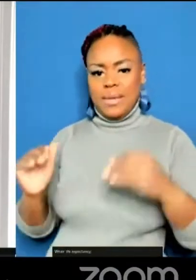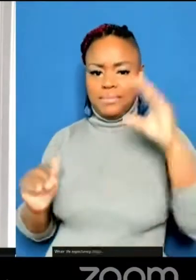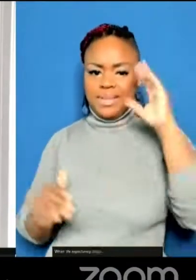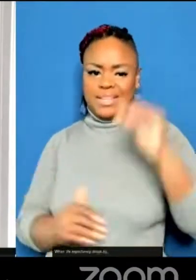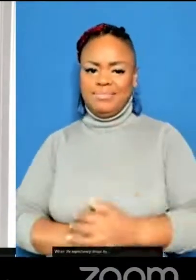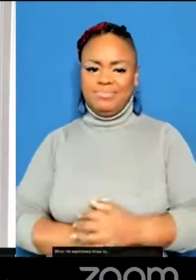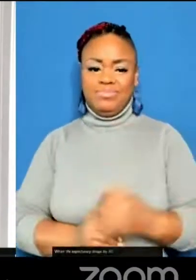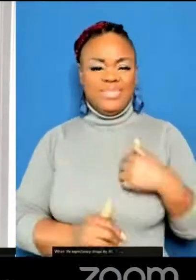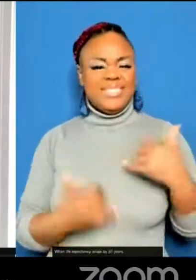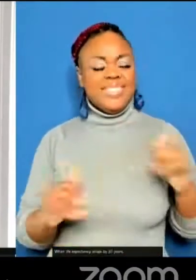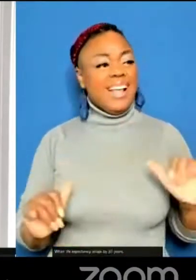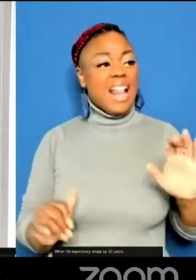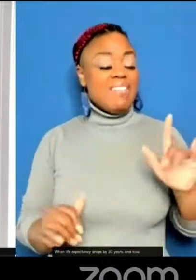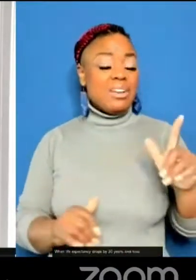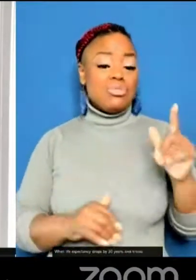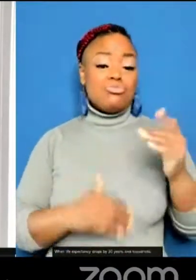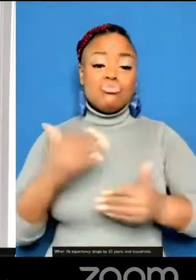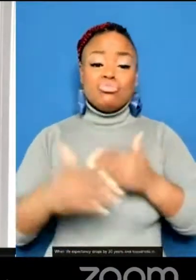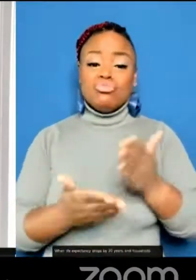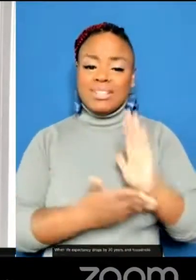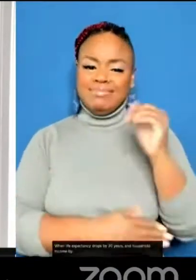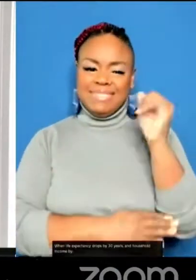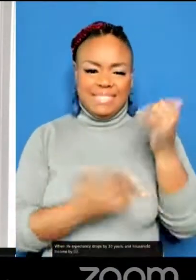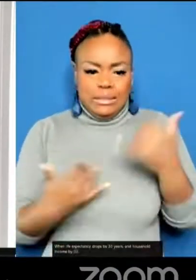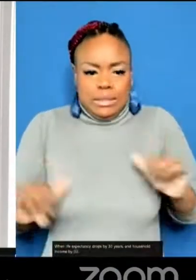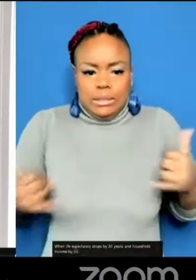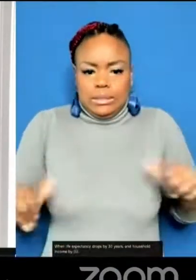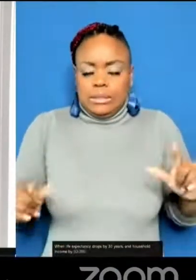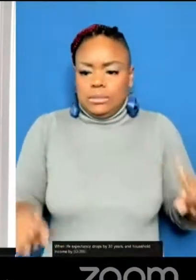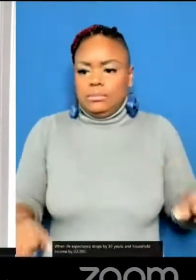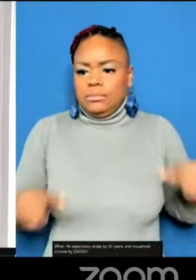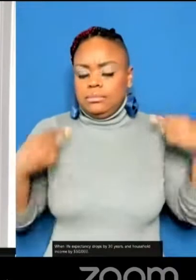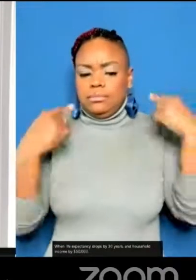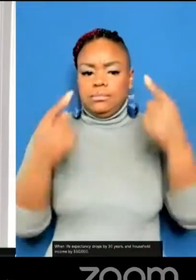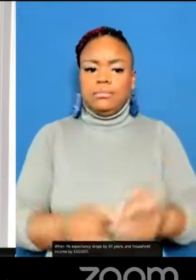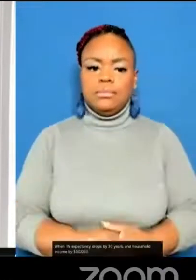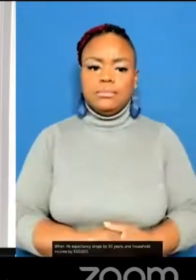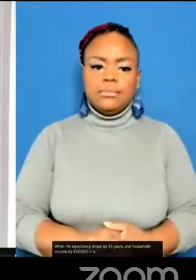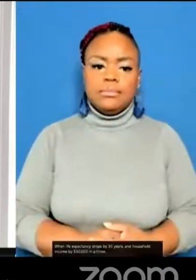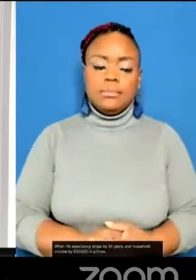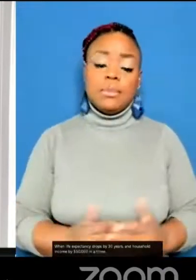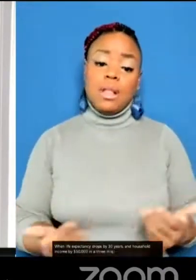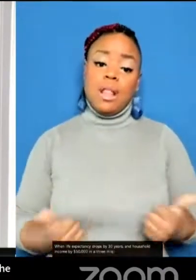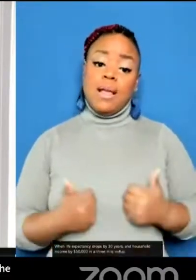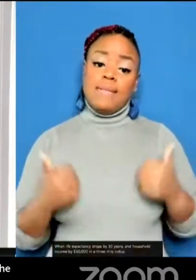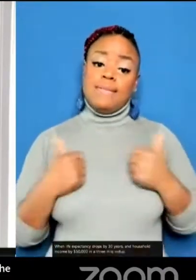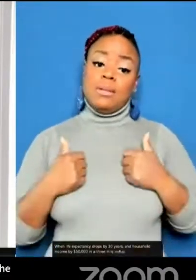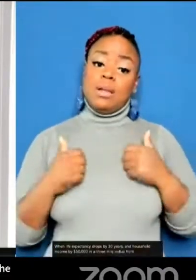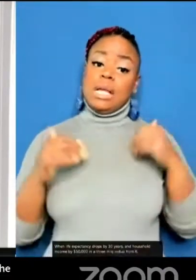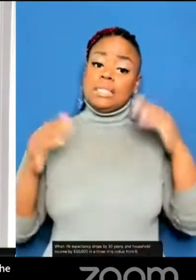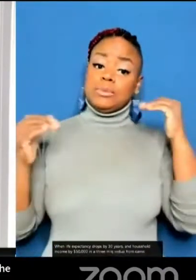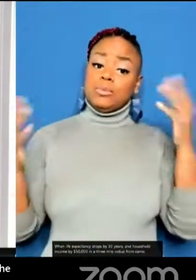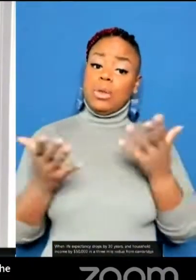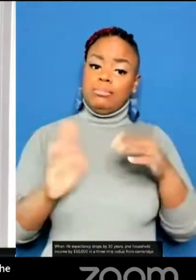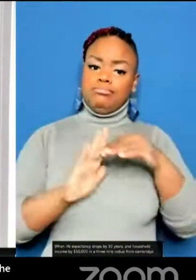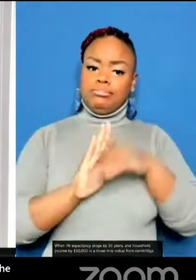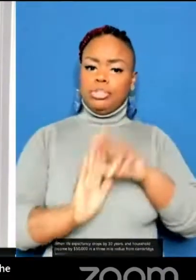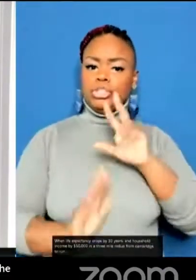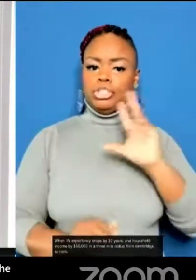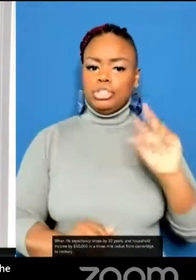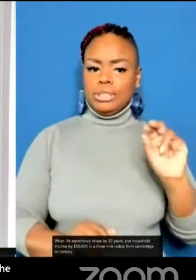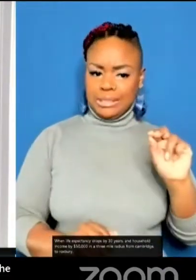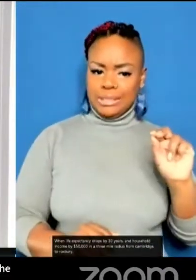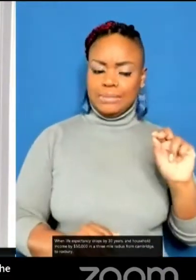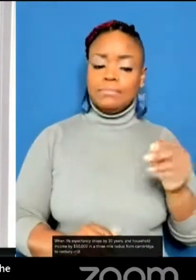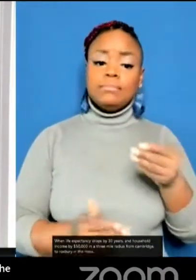by 30 years and household income by $50,000 in a three-mile radius from Cambridge to Roxbury